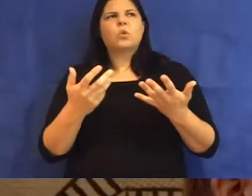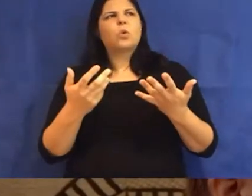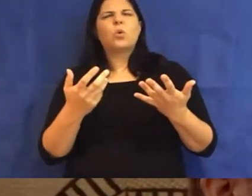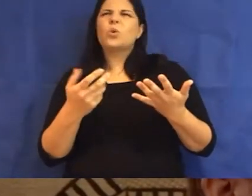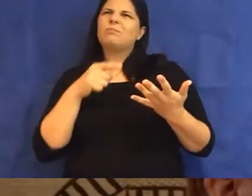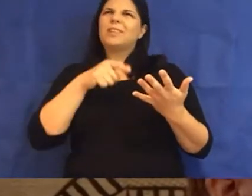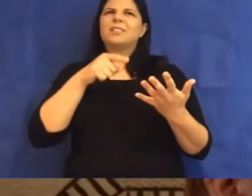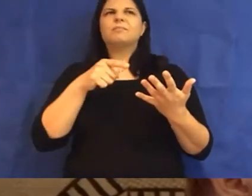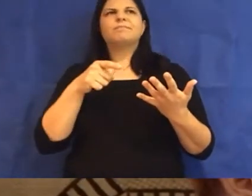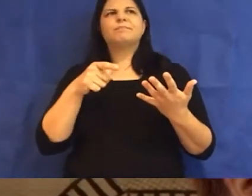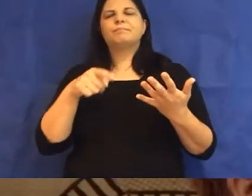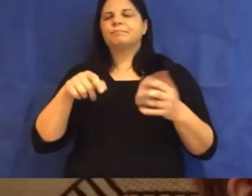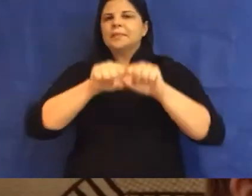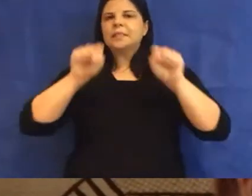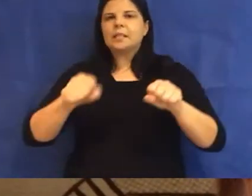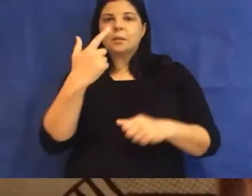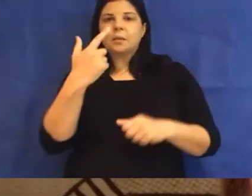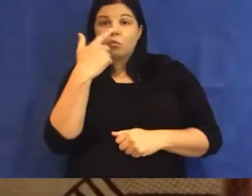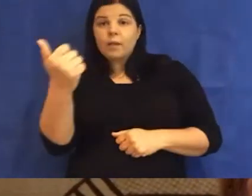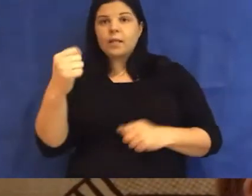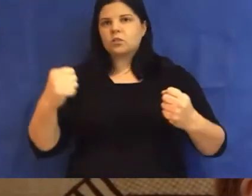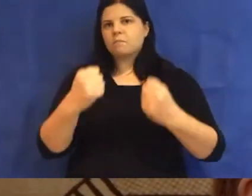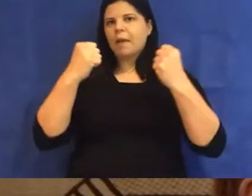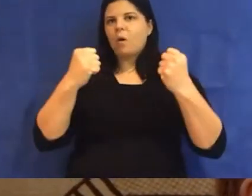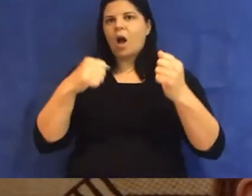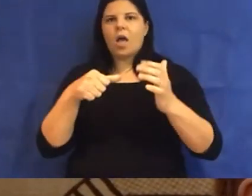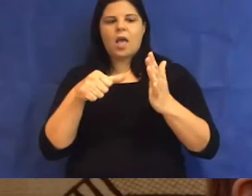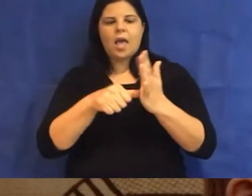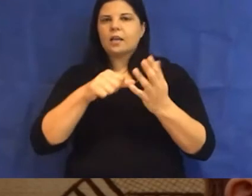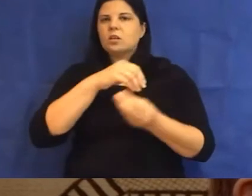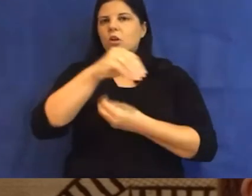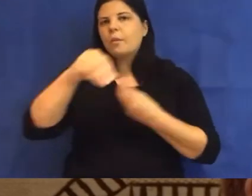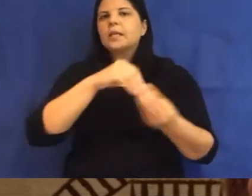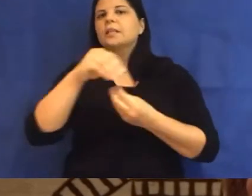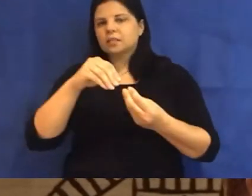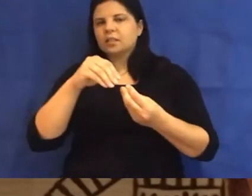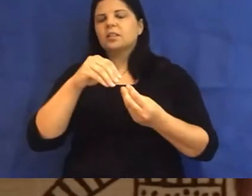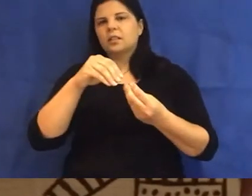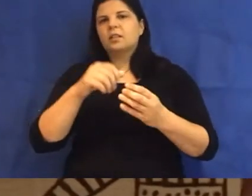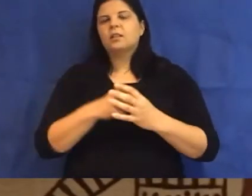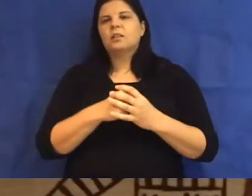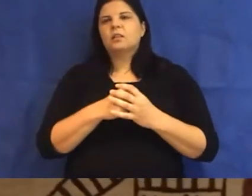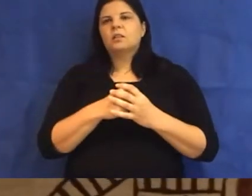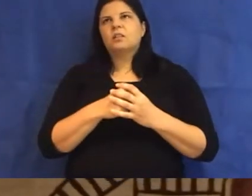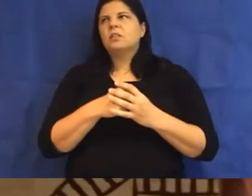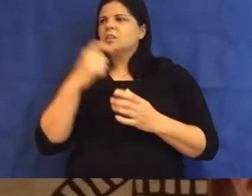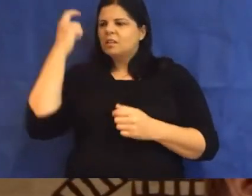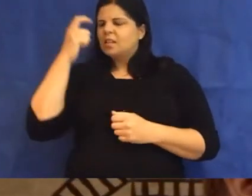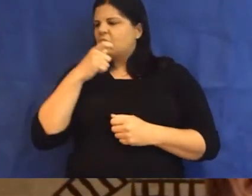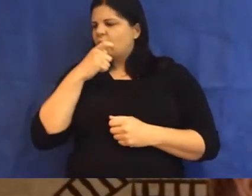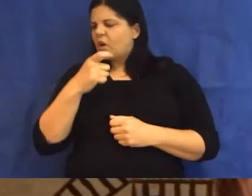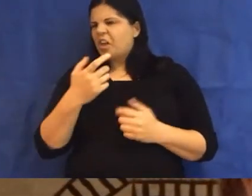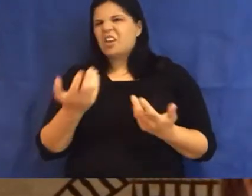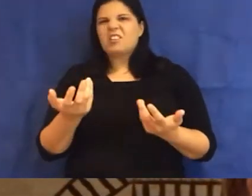and power and economic, like, economic, like, I'm thinking of a word, I